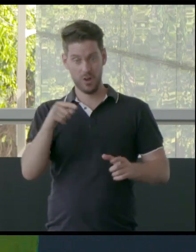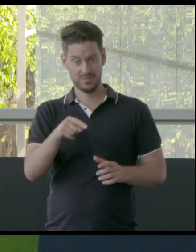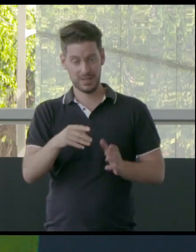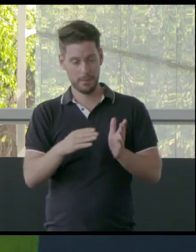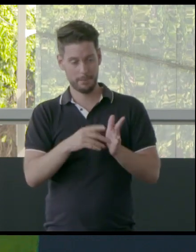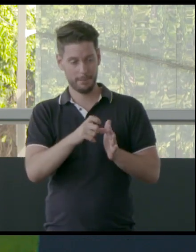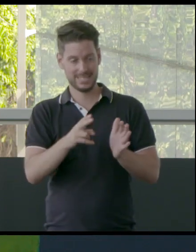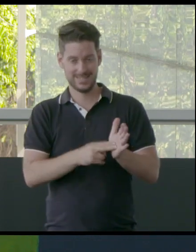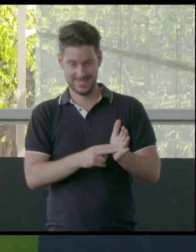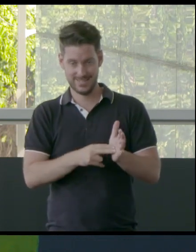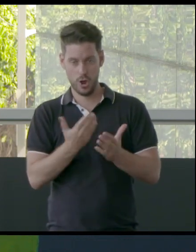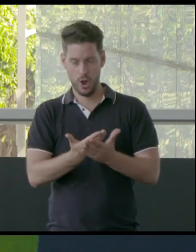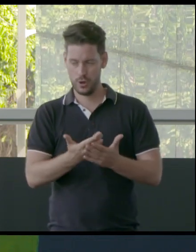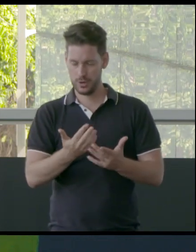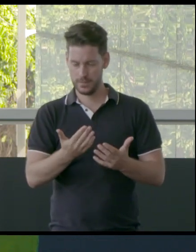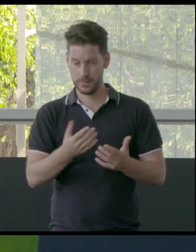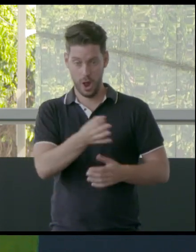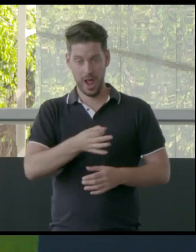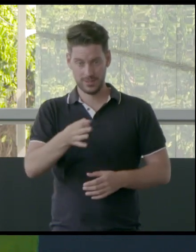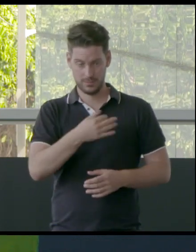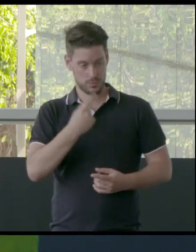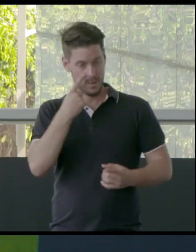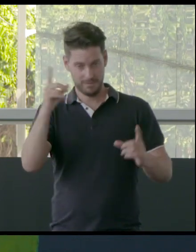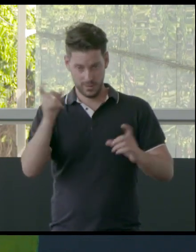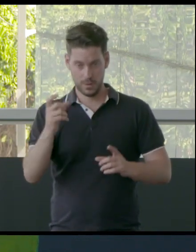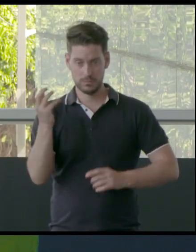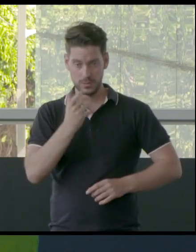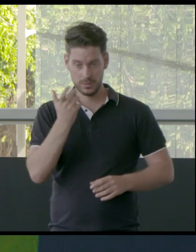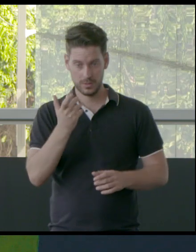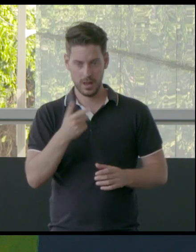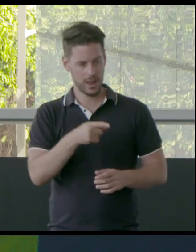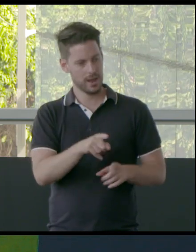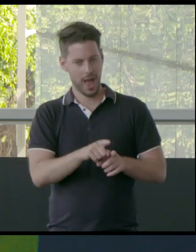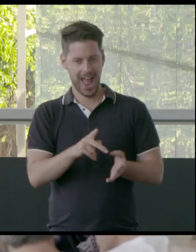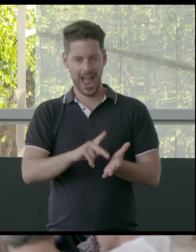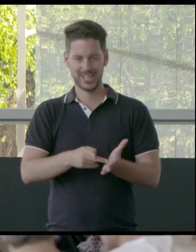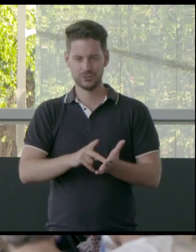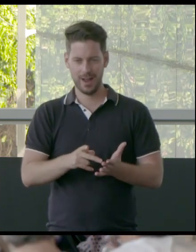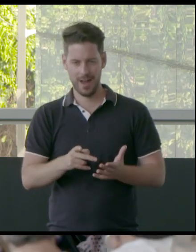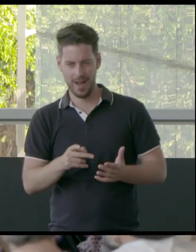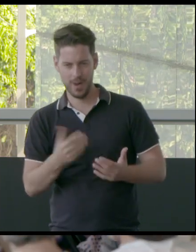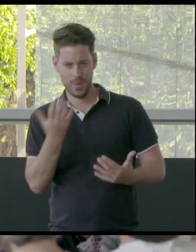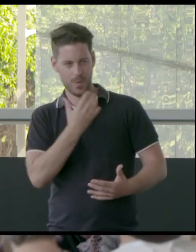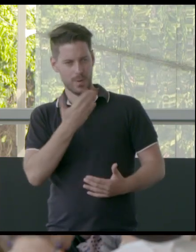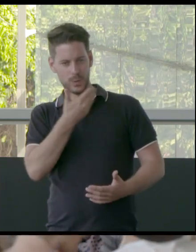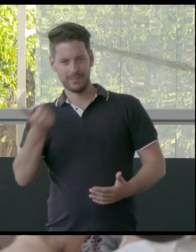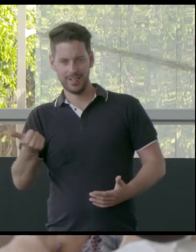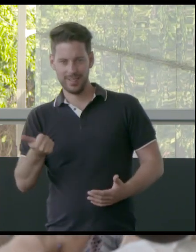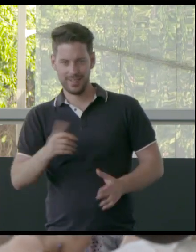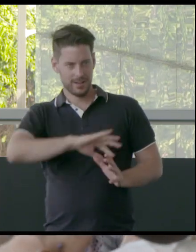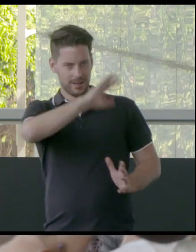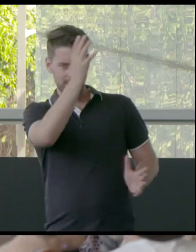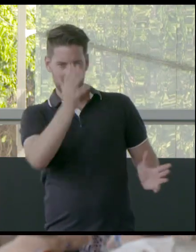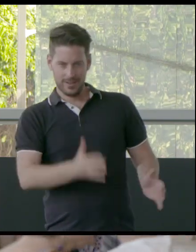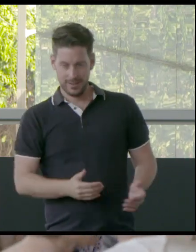middens on the islands. They were architectural. Absolutely. And that's what I've